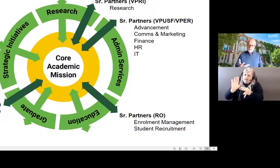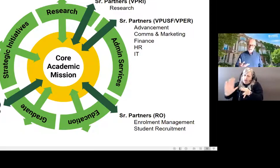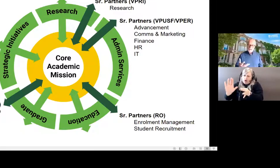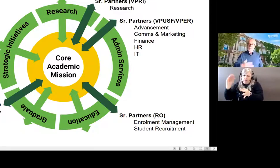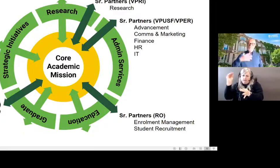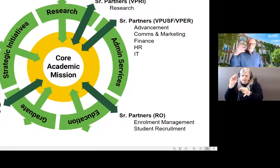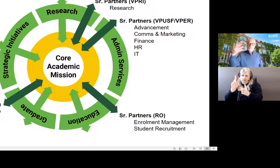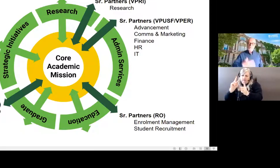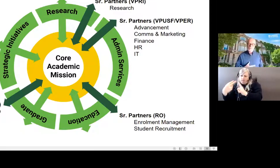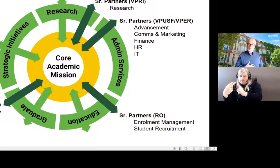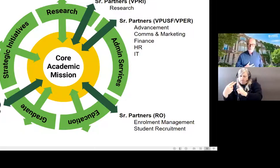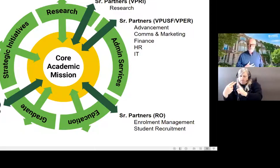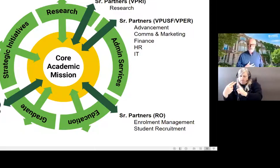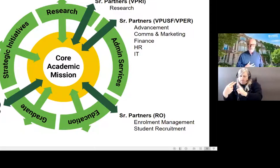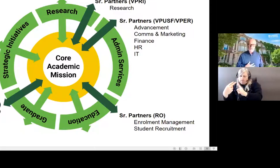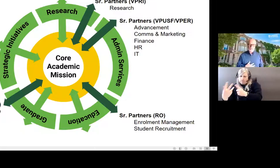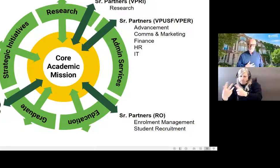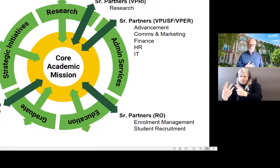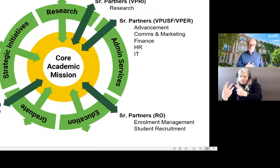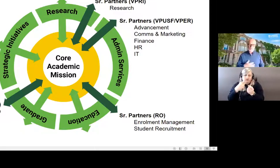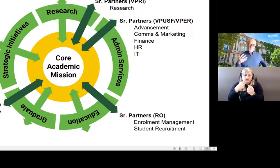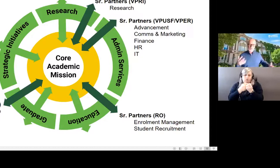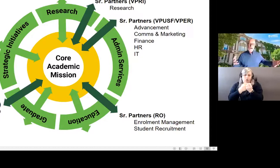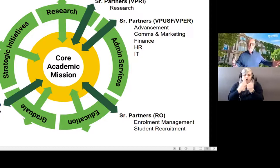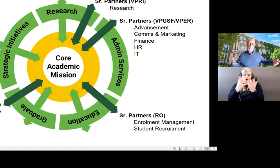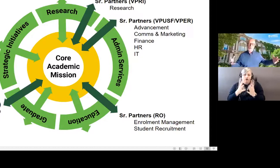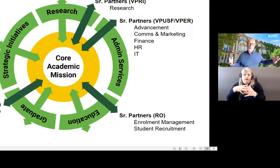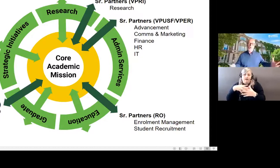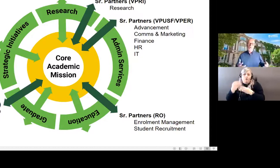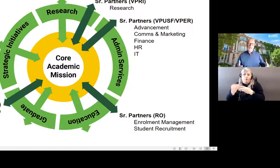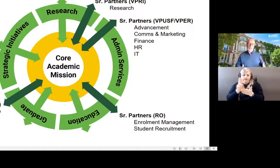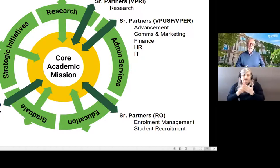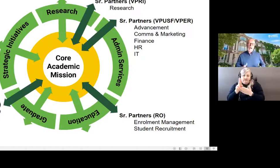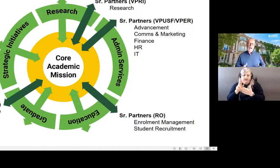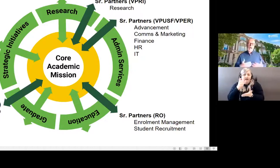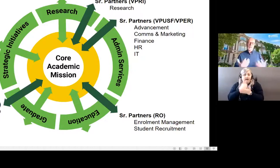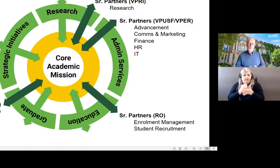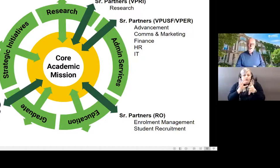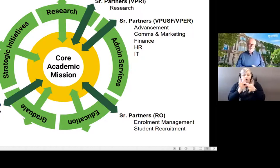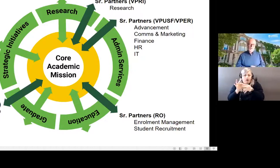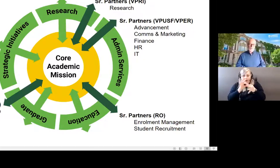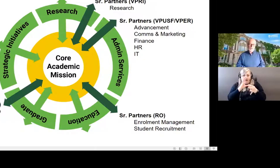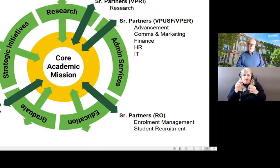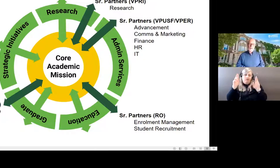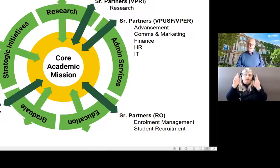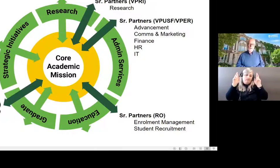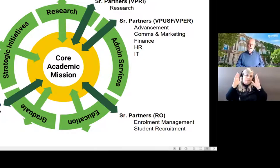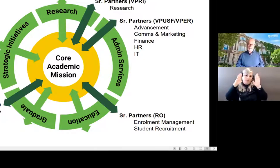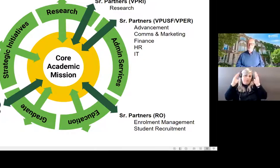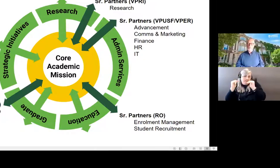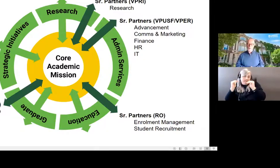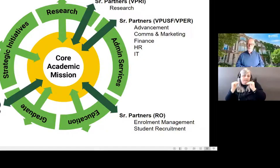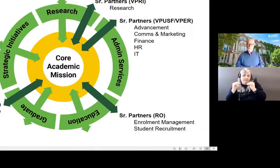the academy, as well as supporters outside of the university and help coordinate and hopefully develop a